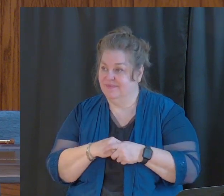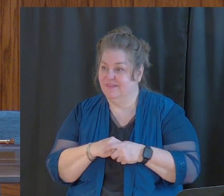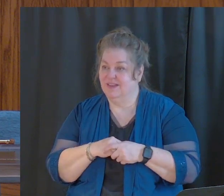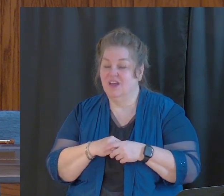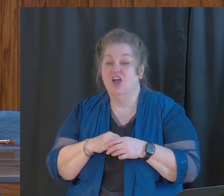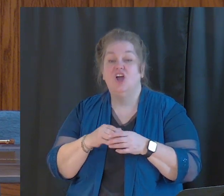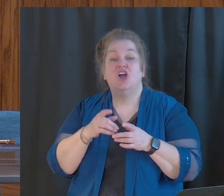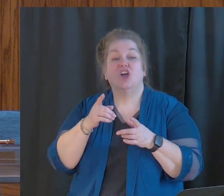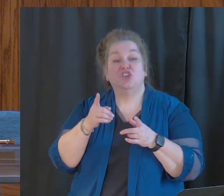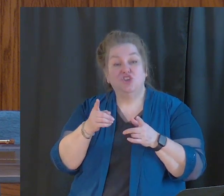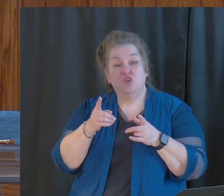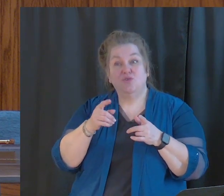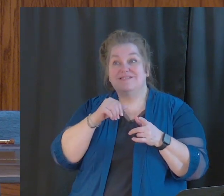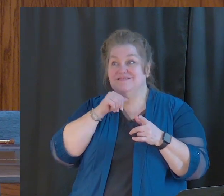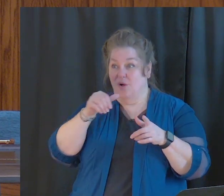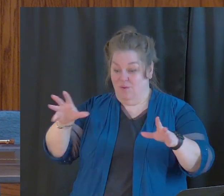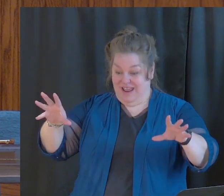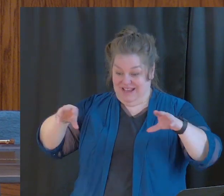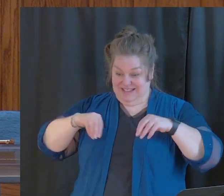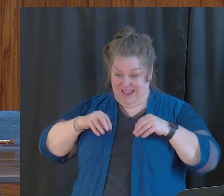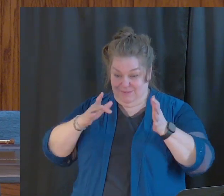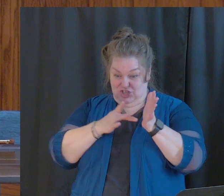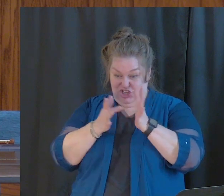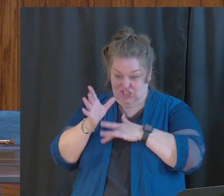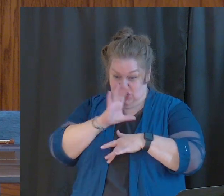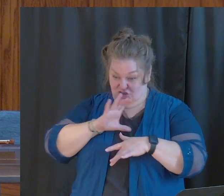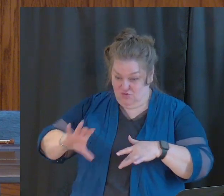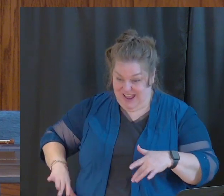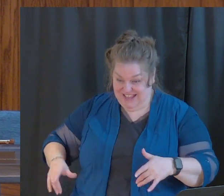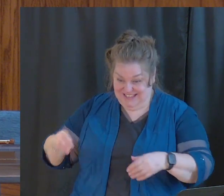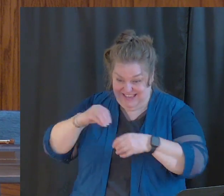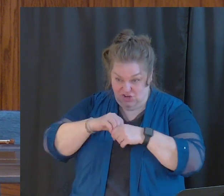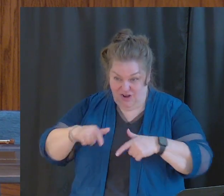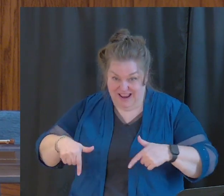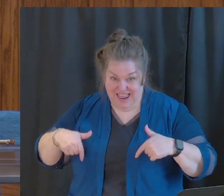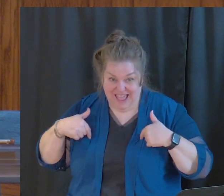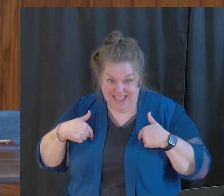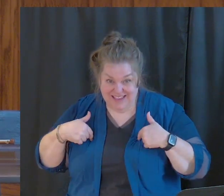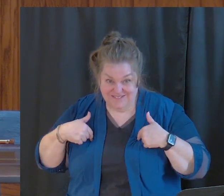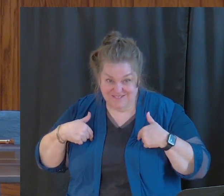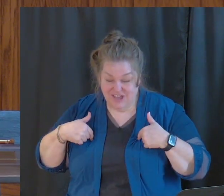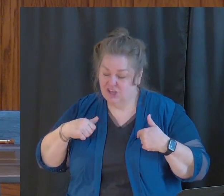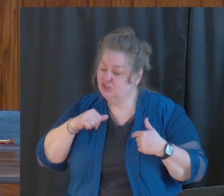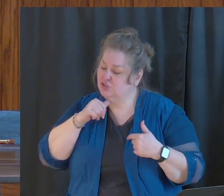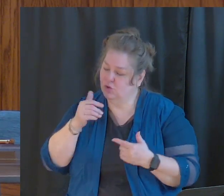reject the opportunity to accept Jesus Christ into your life and to follow him with your all.